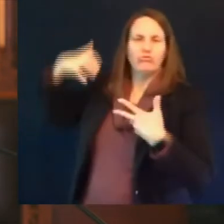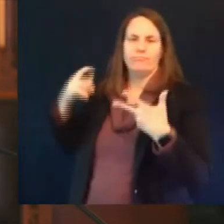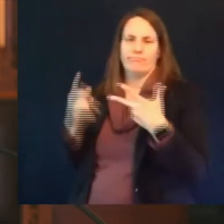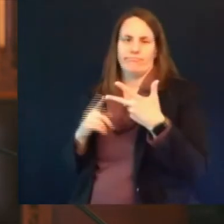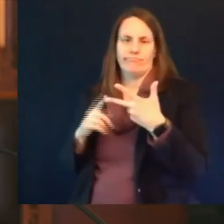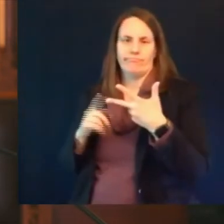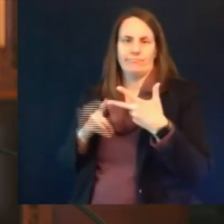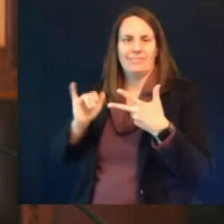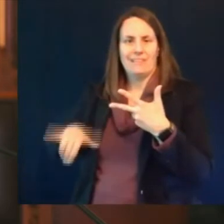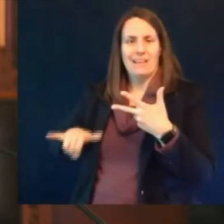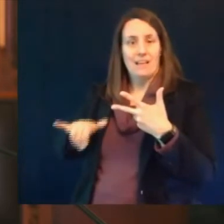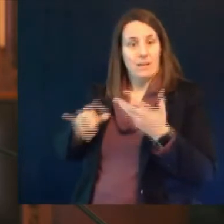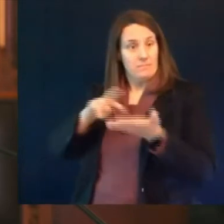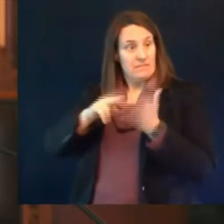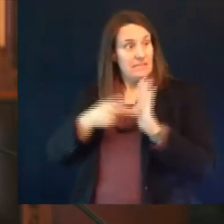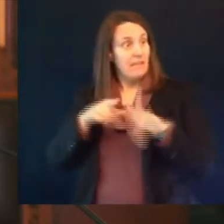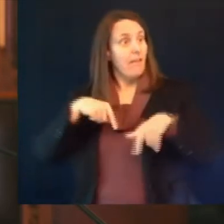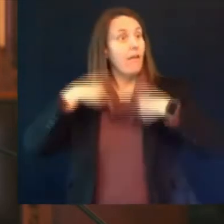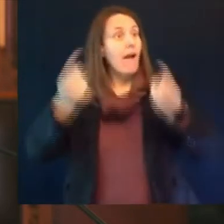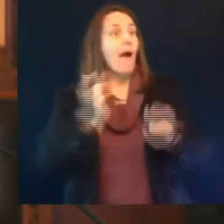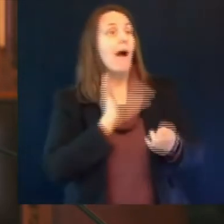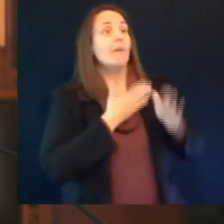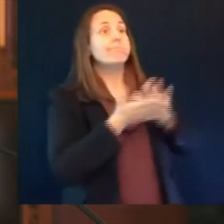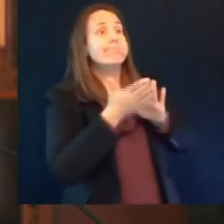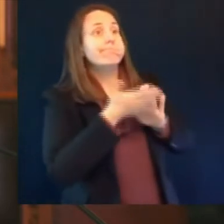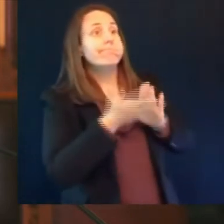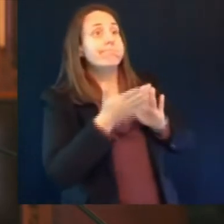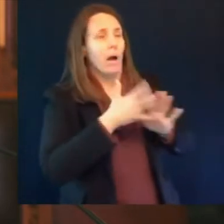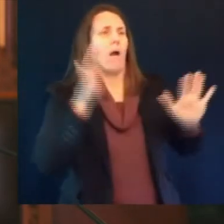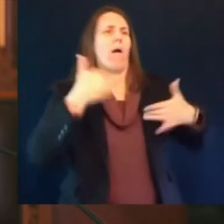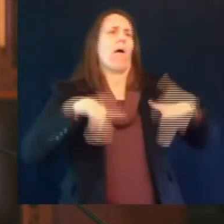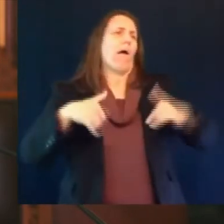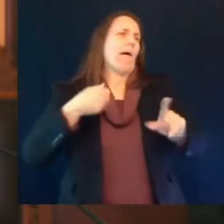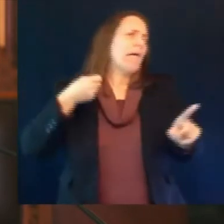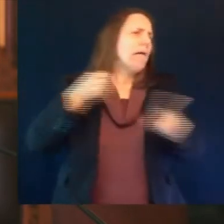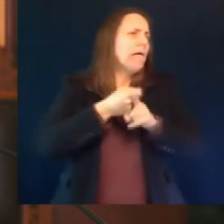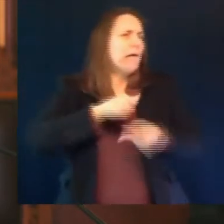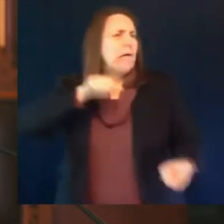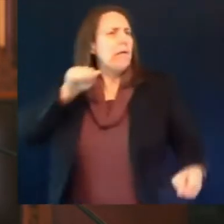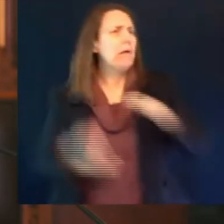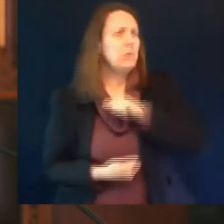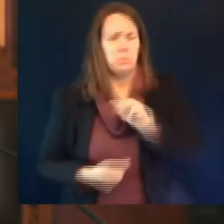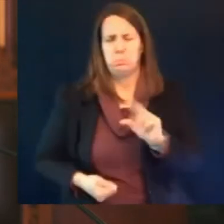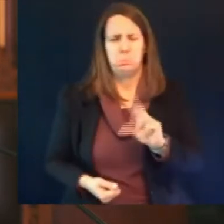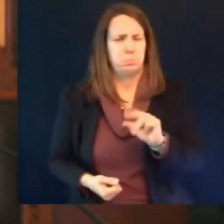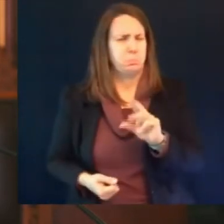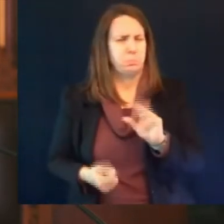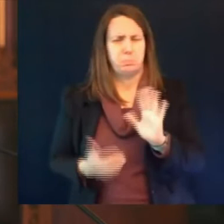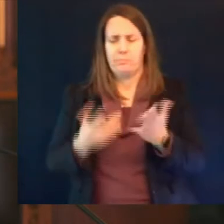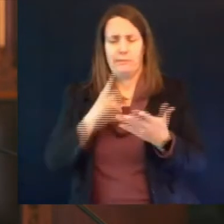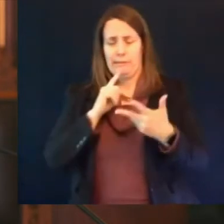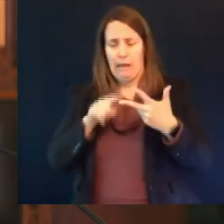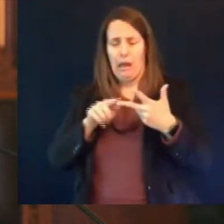that much going forward because um next week we only thought we were going to get about 3000 vaccines